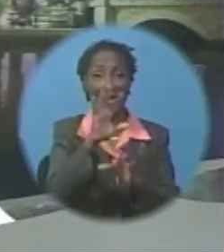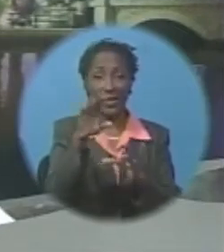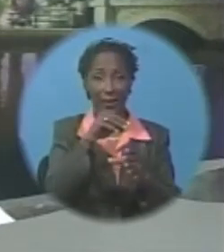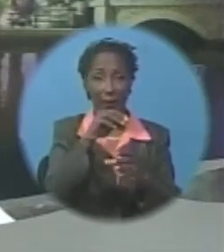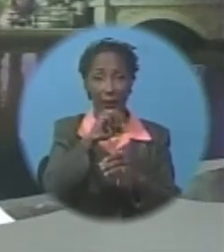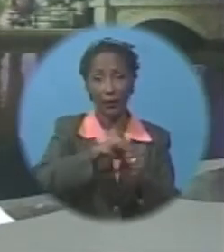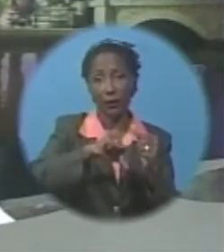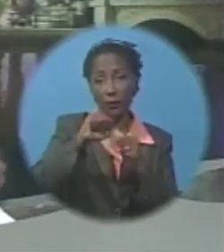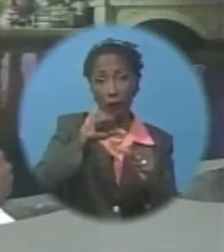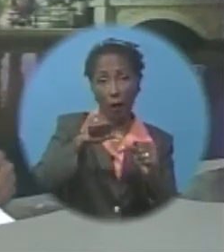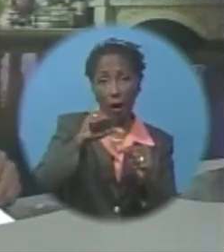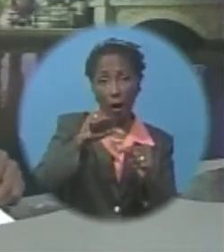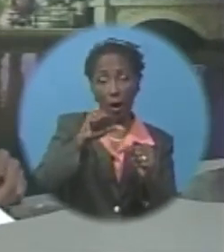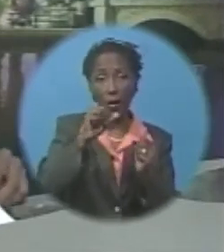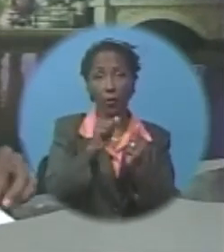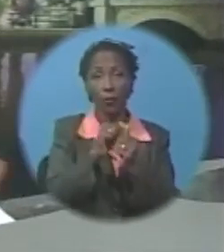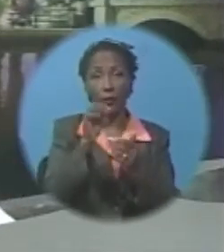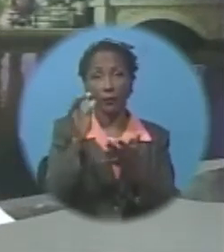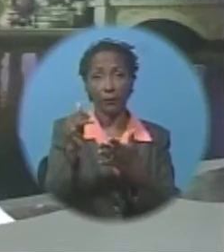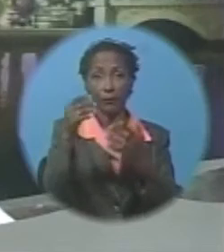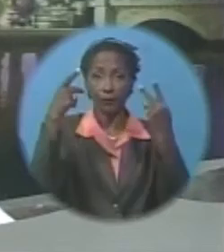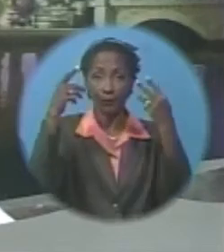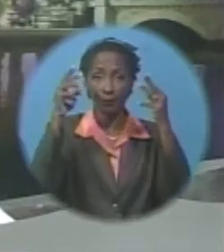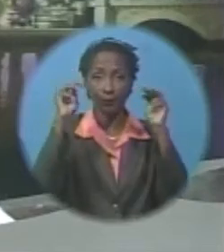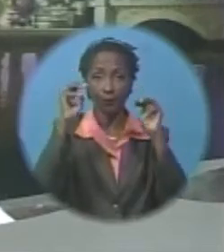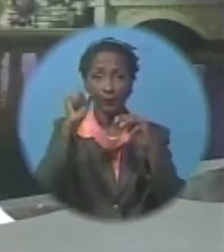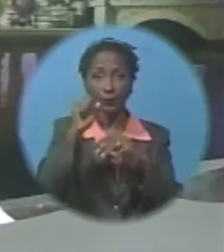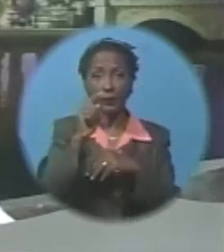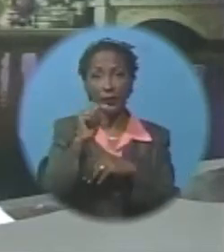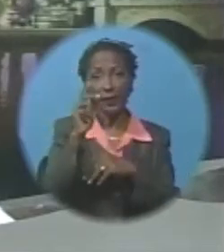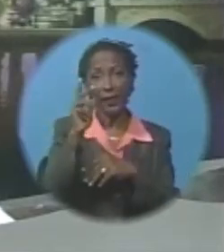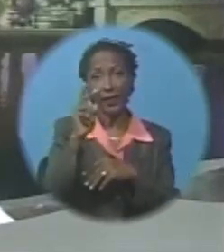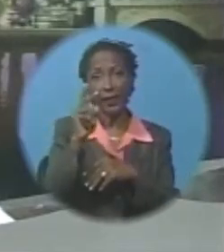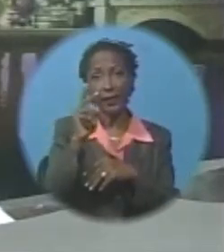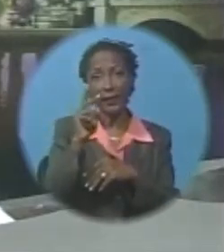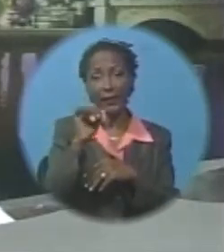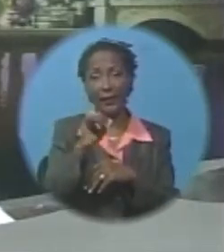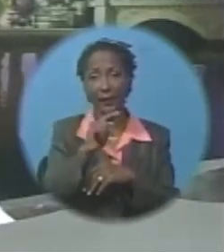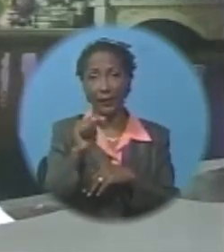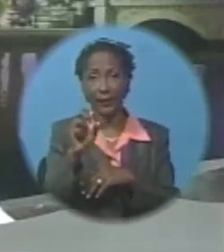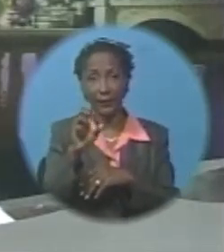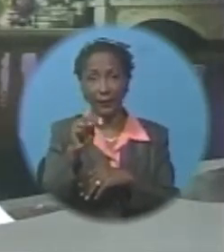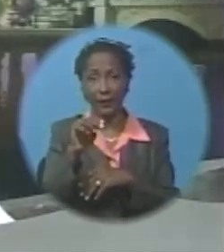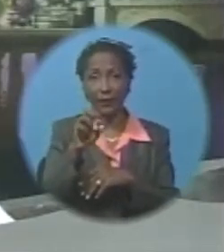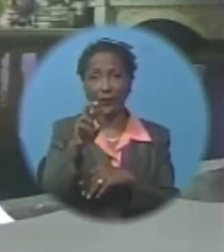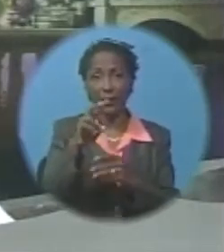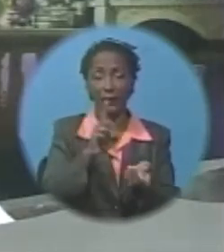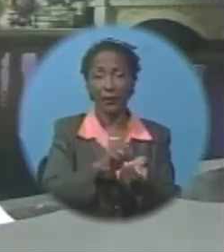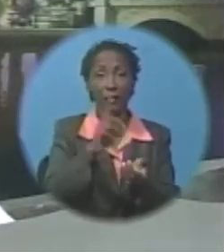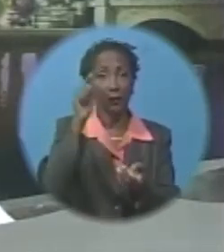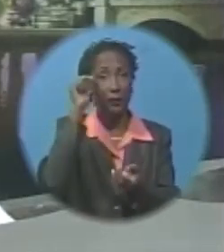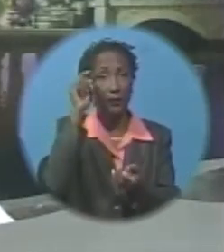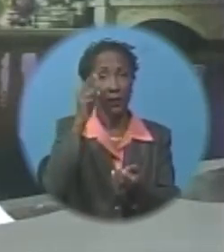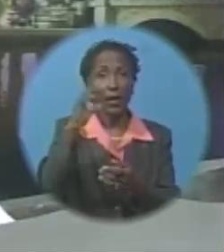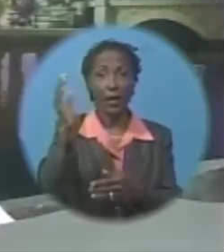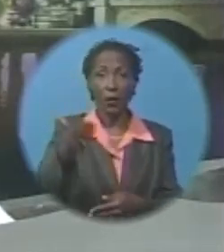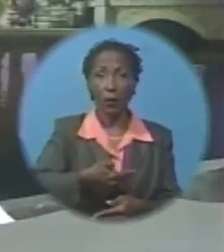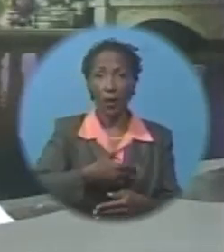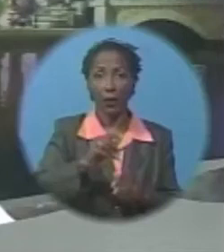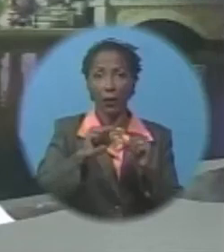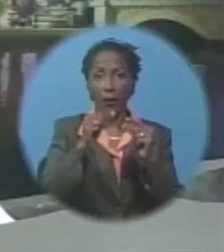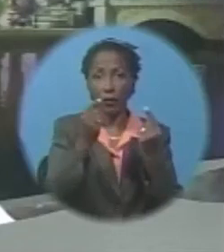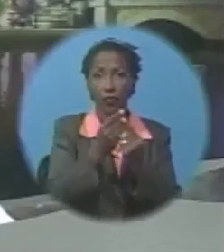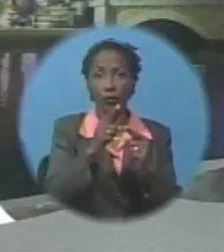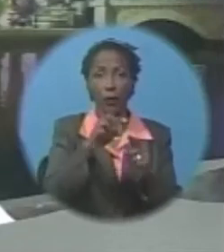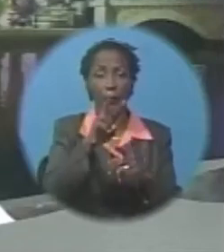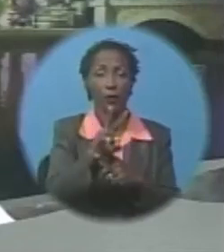Prime Minister of St. Kitts and Nevis, Dr. Timothy Harris, has welcomed a commitment from Vietnam to help the Twin Island Federation